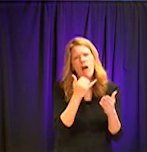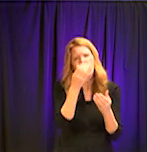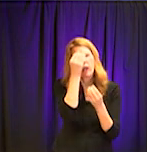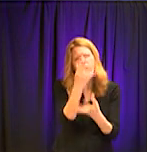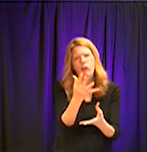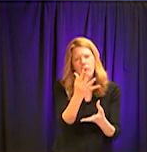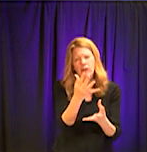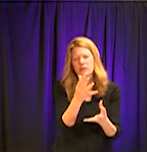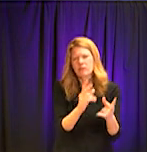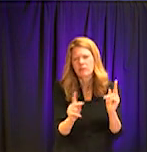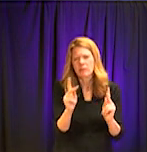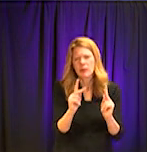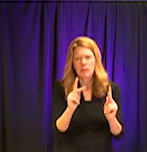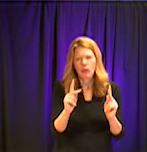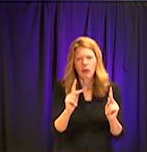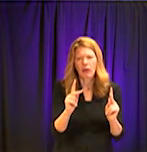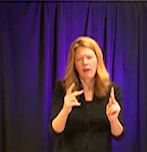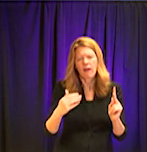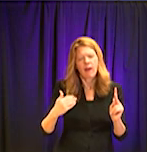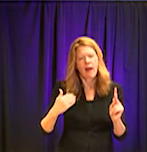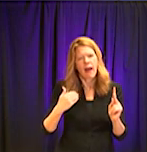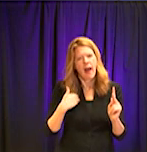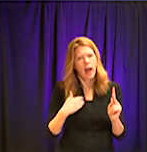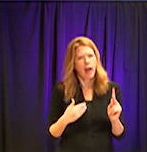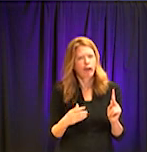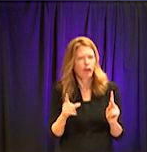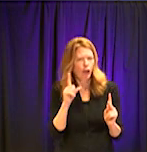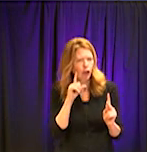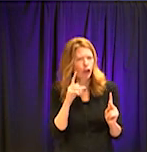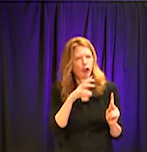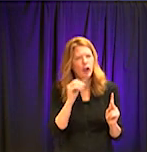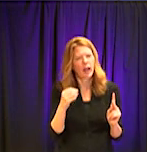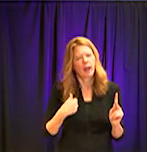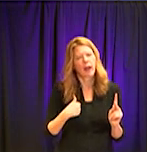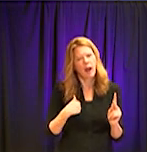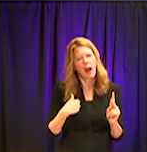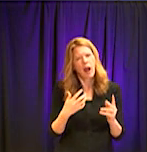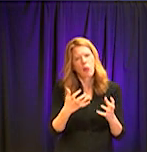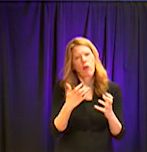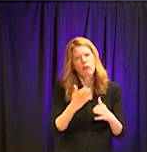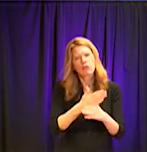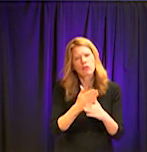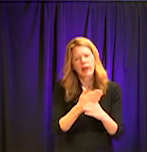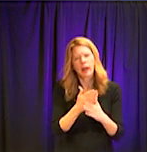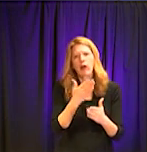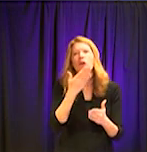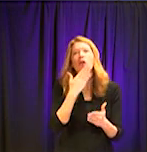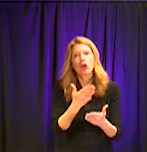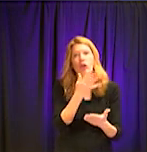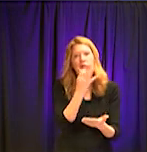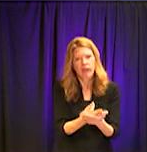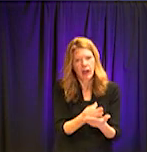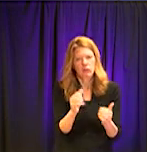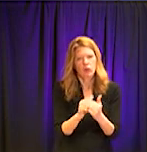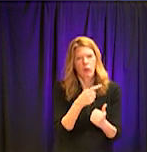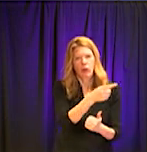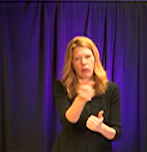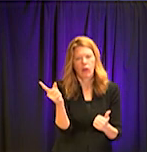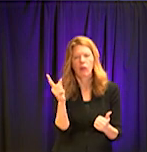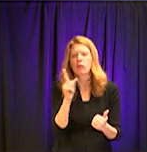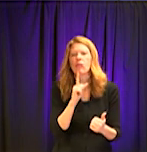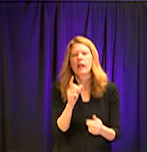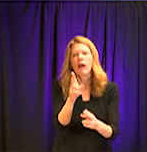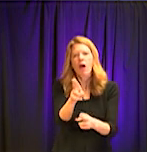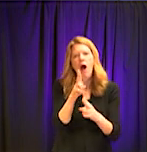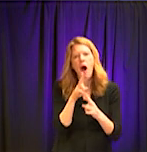accurate, reputable information to the people in the community that I love. love Atlanta. And so it's a privilege and an honor to be